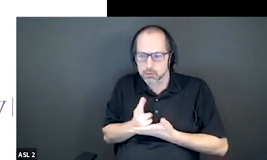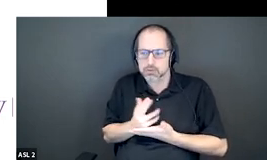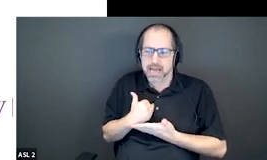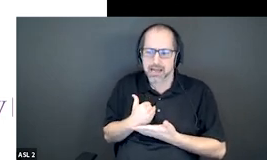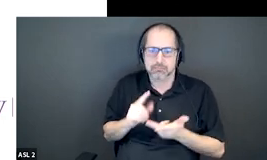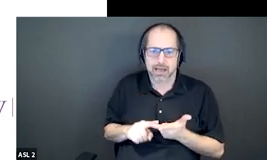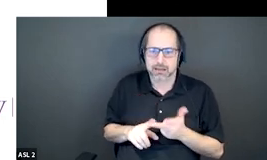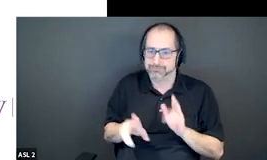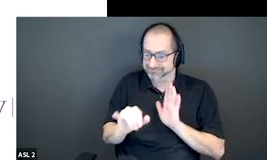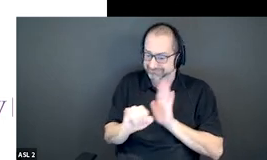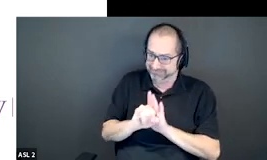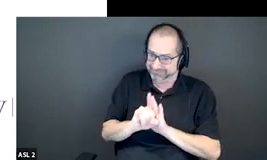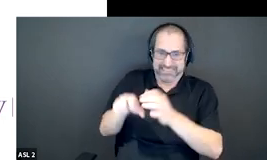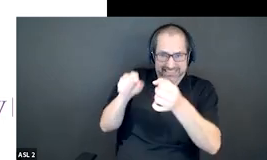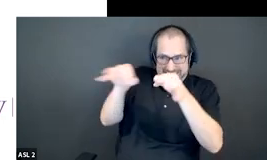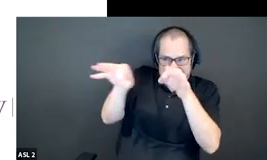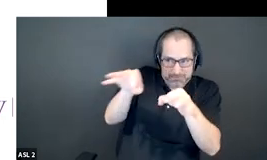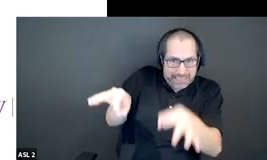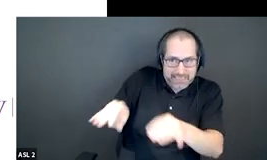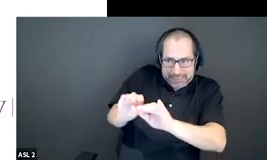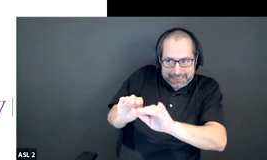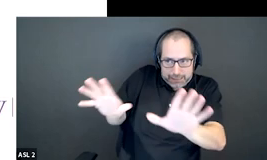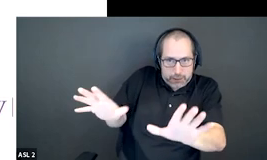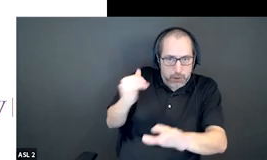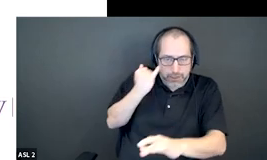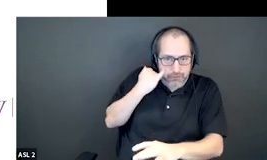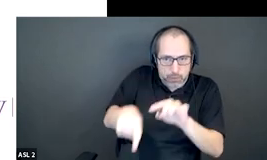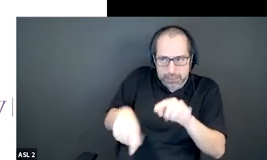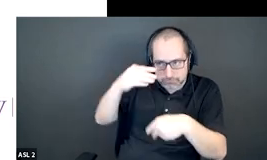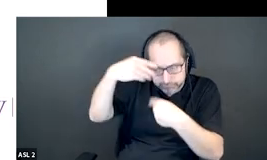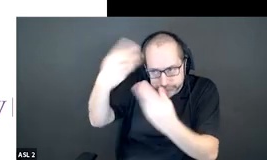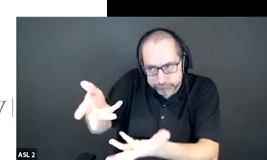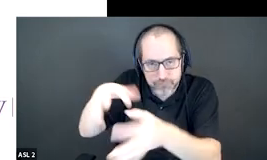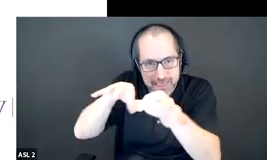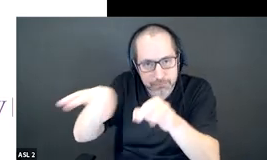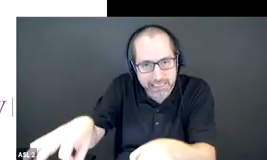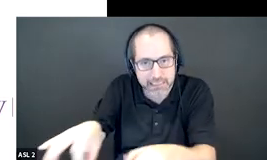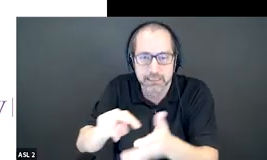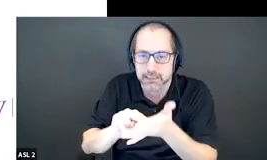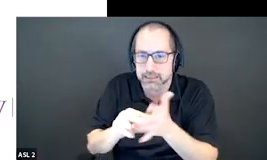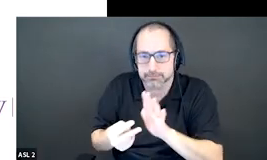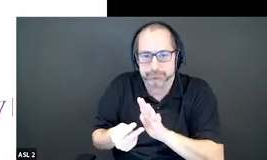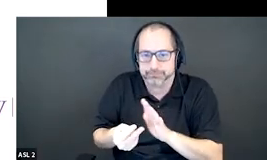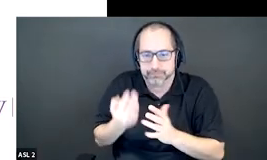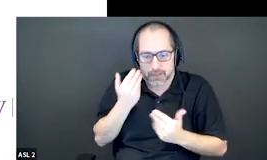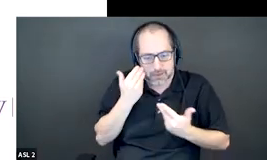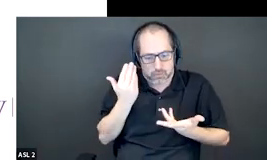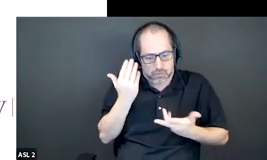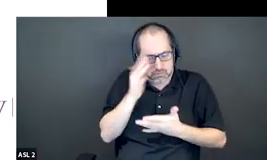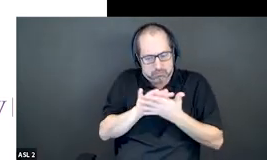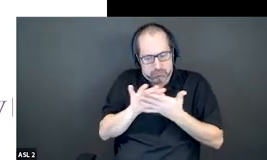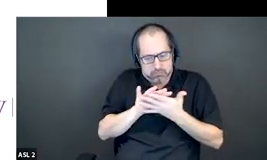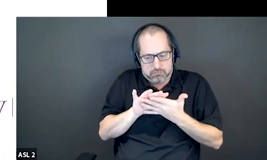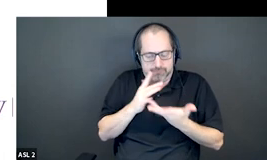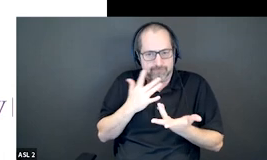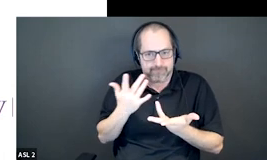how to name these if you don't know what will help with your situation you cannot express what your needs are i'd like to